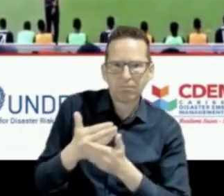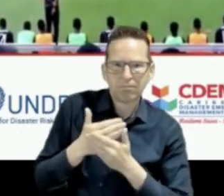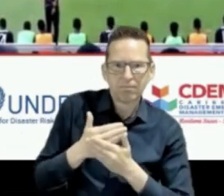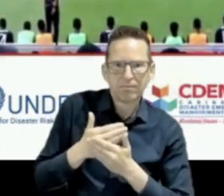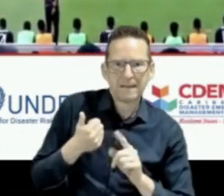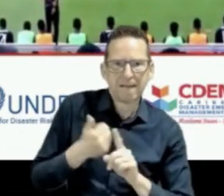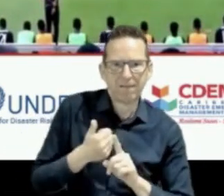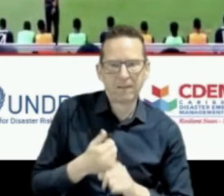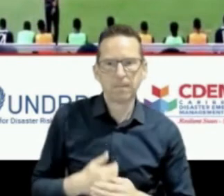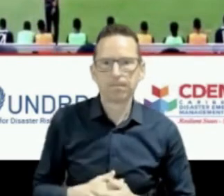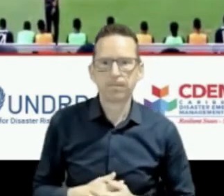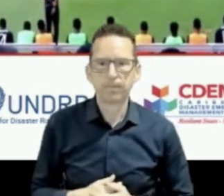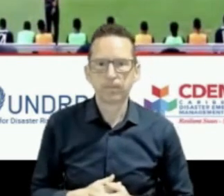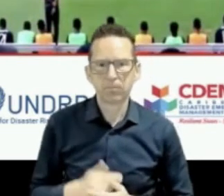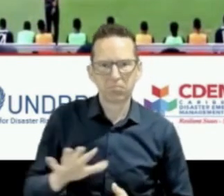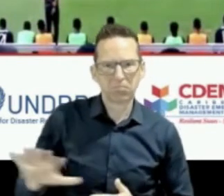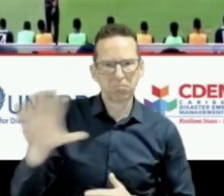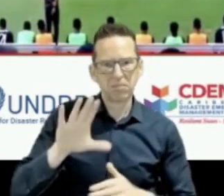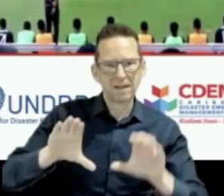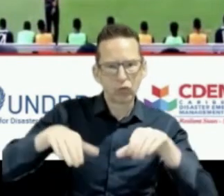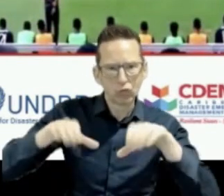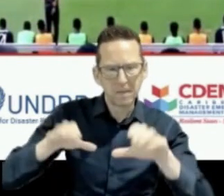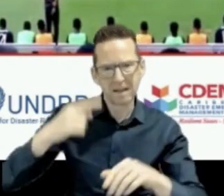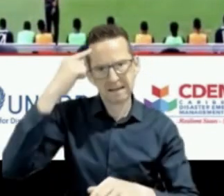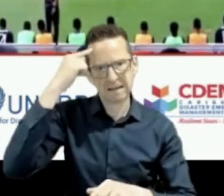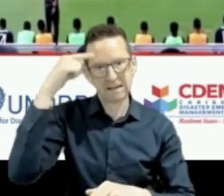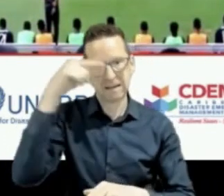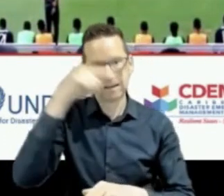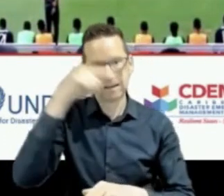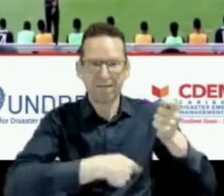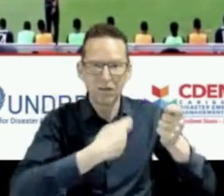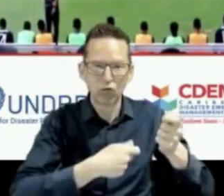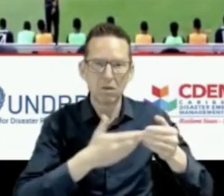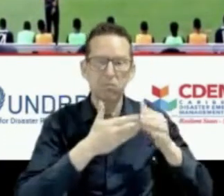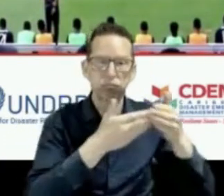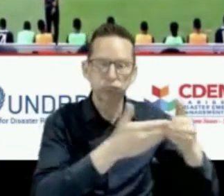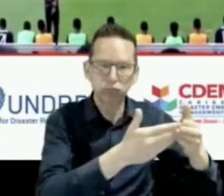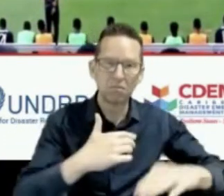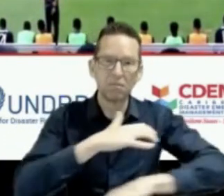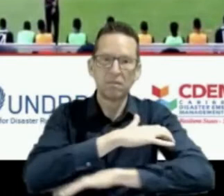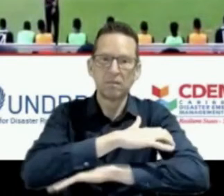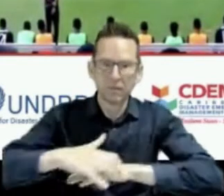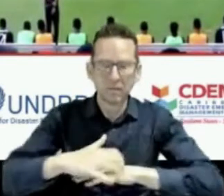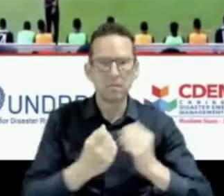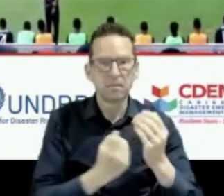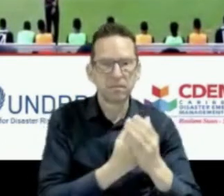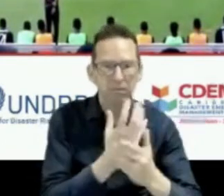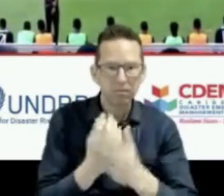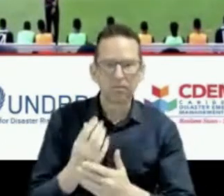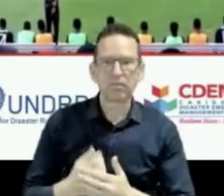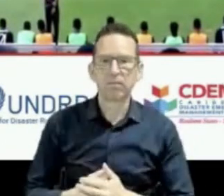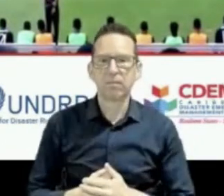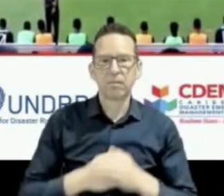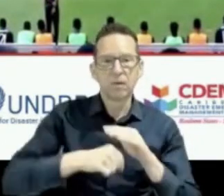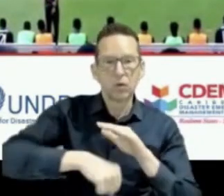With agriculture, fishing, football, soccer, and beach activity being primarily the sectors and